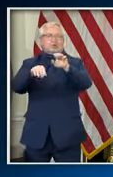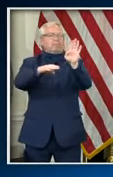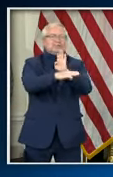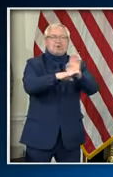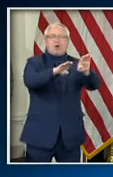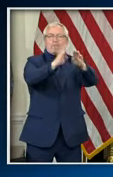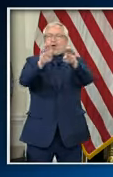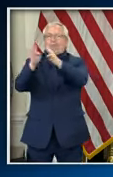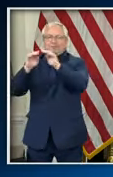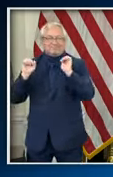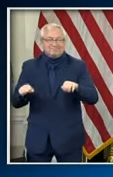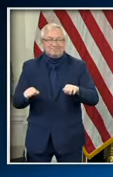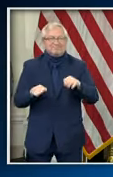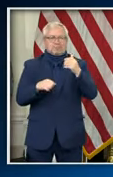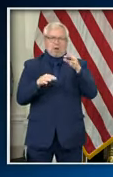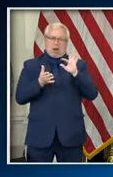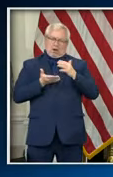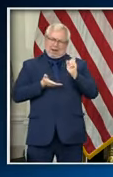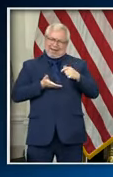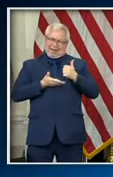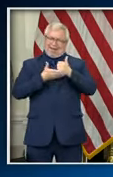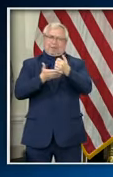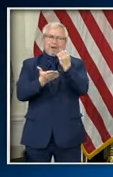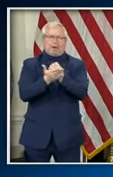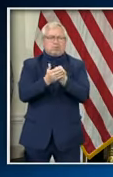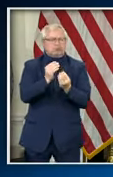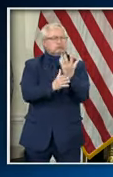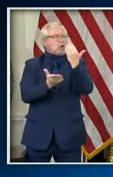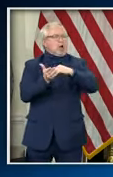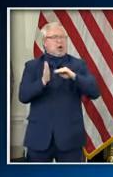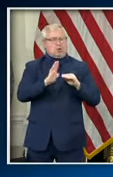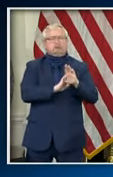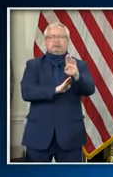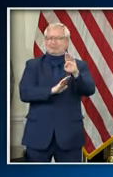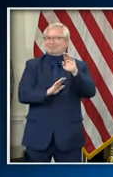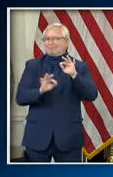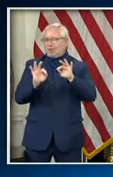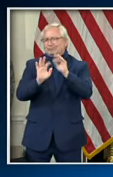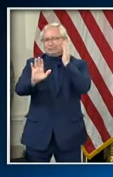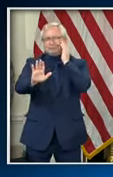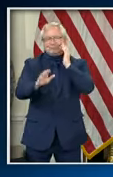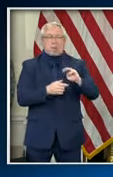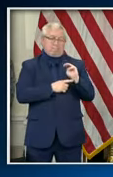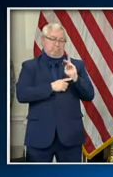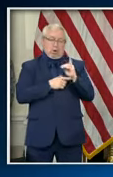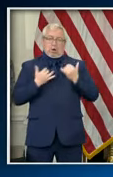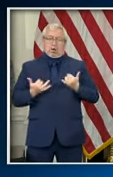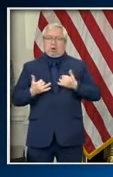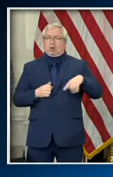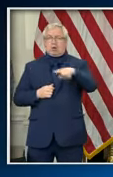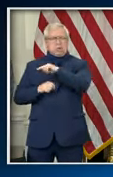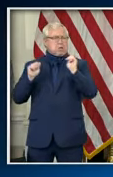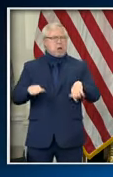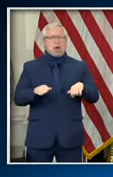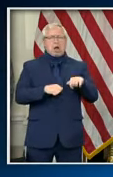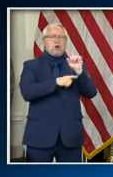get our economy back on track so that Maryland and our nation can defeat this virus and